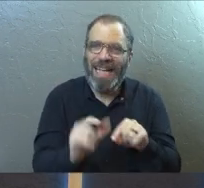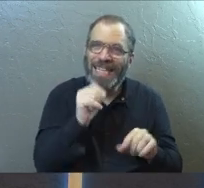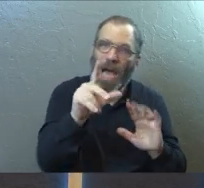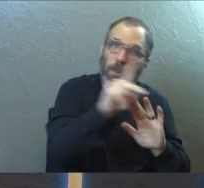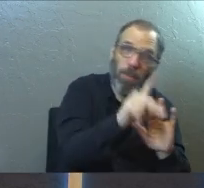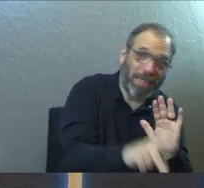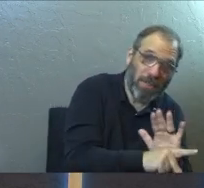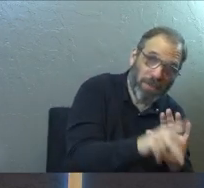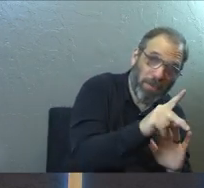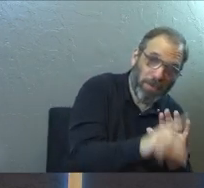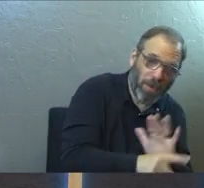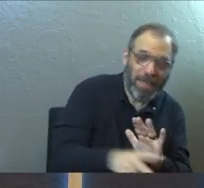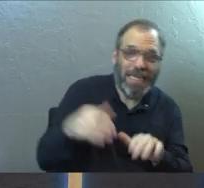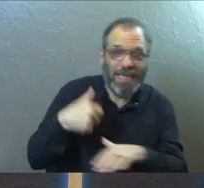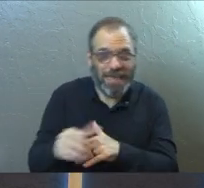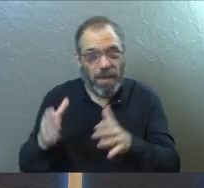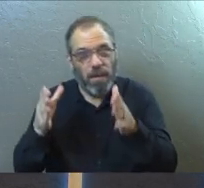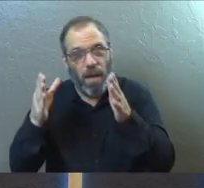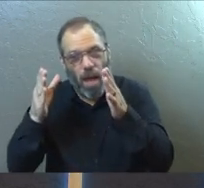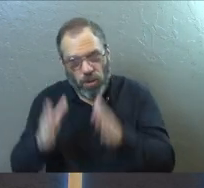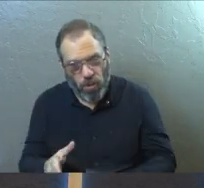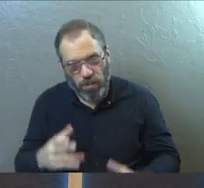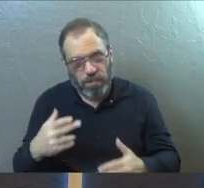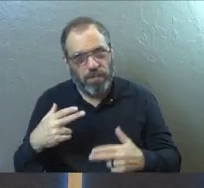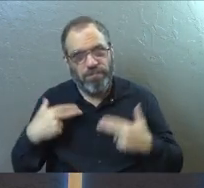principle. He sent a human being.